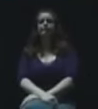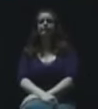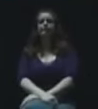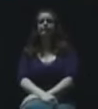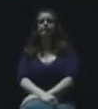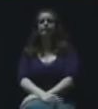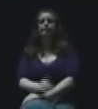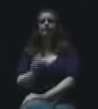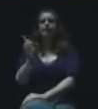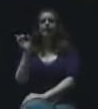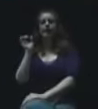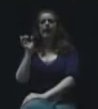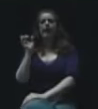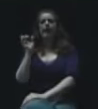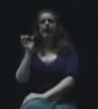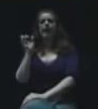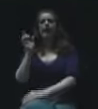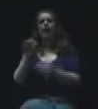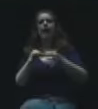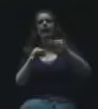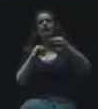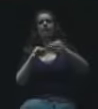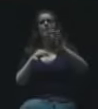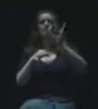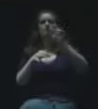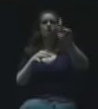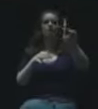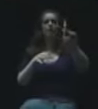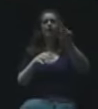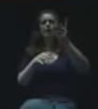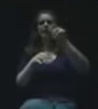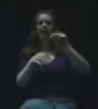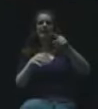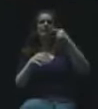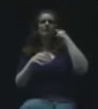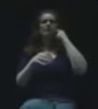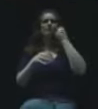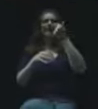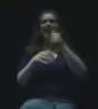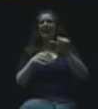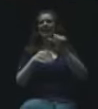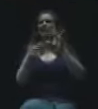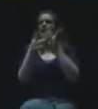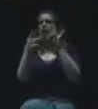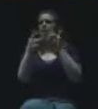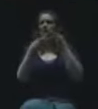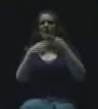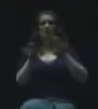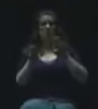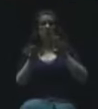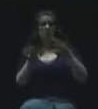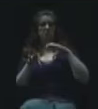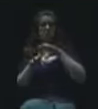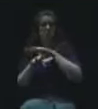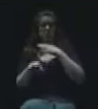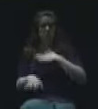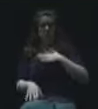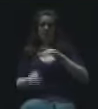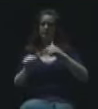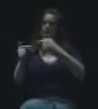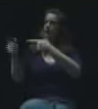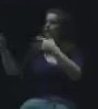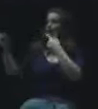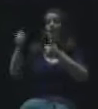I'd like to defer to Frank Mellon to see if there are any comments that we need to hear from the general counsel, please. Well, the superintendent